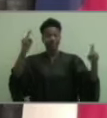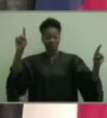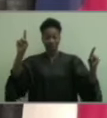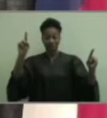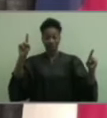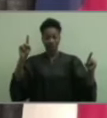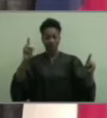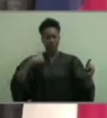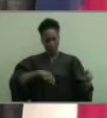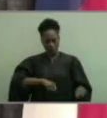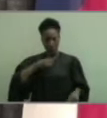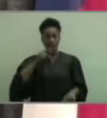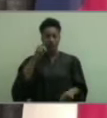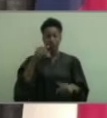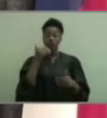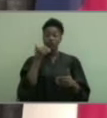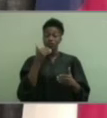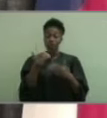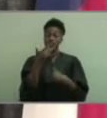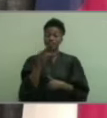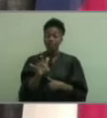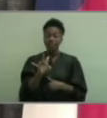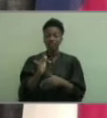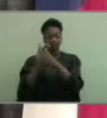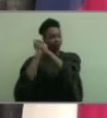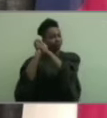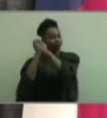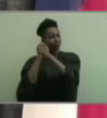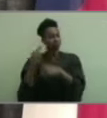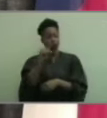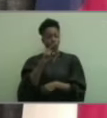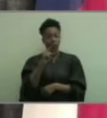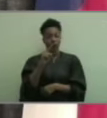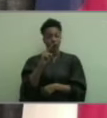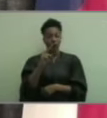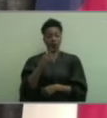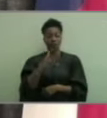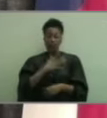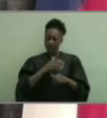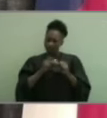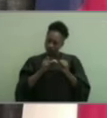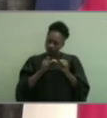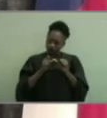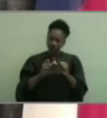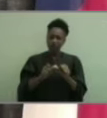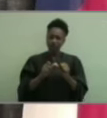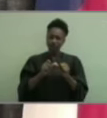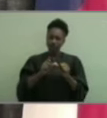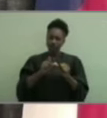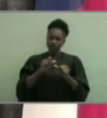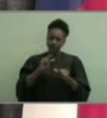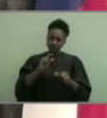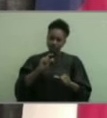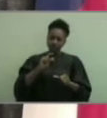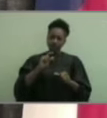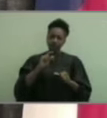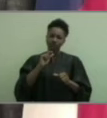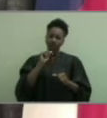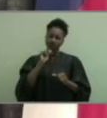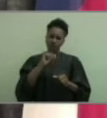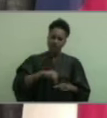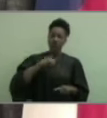luck and congratulations to you, my resilient class of Herschel V. Jenkins High School